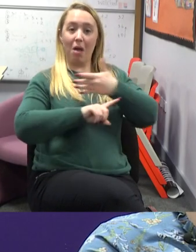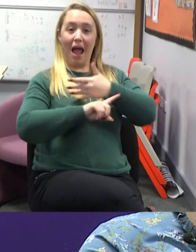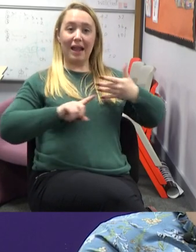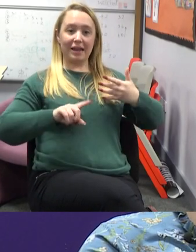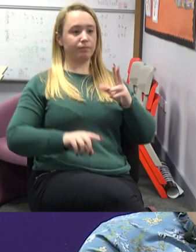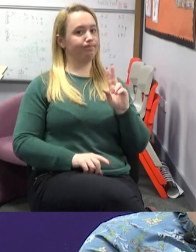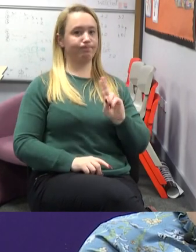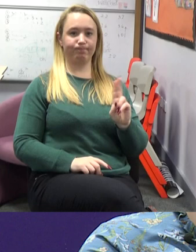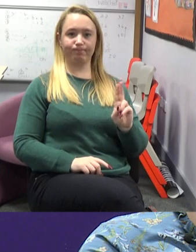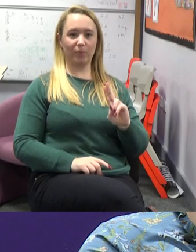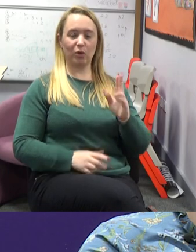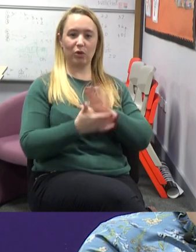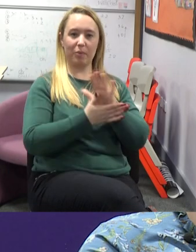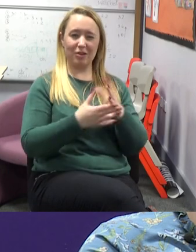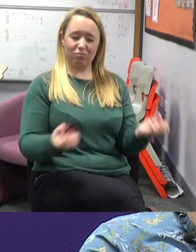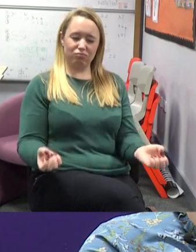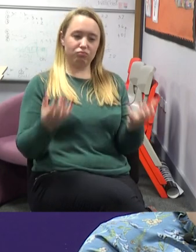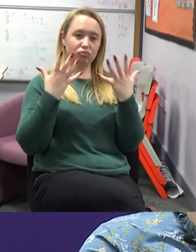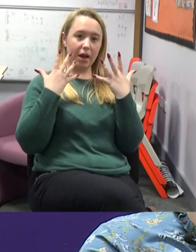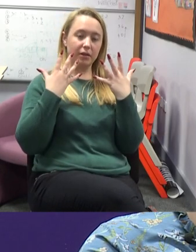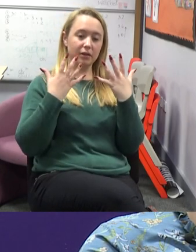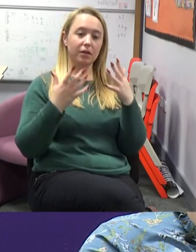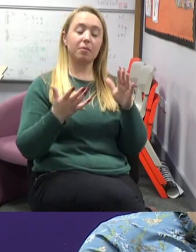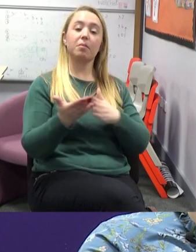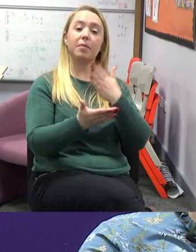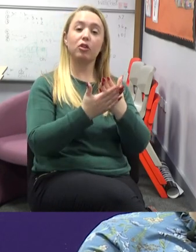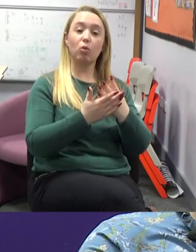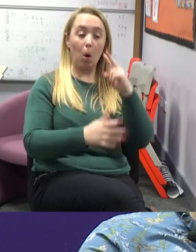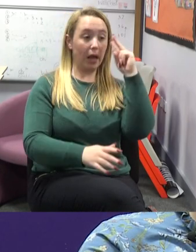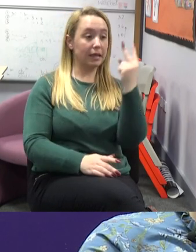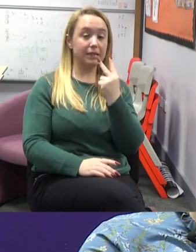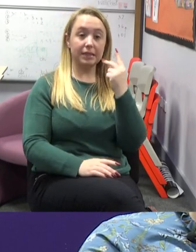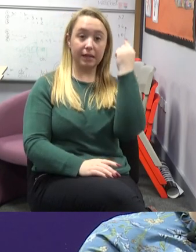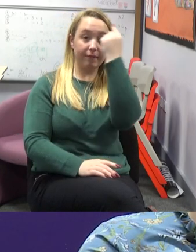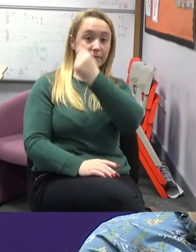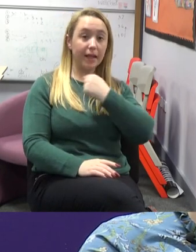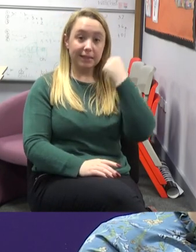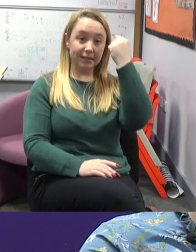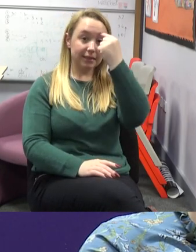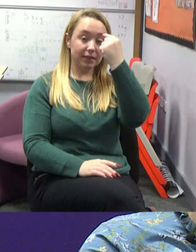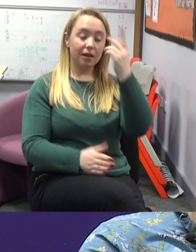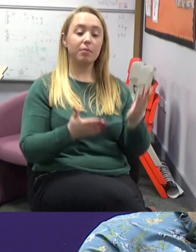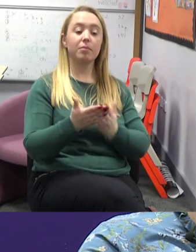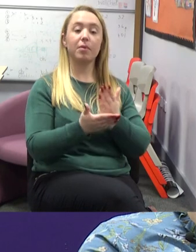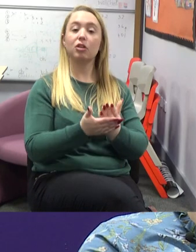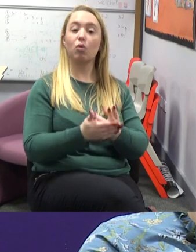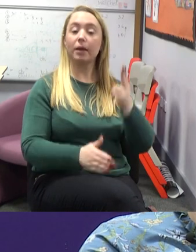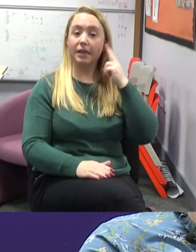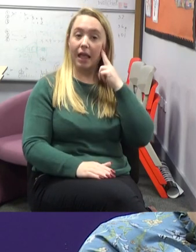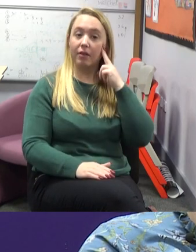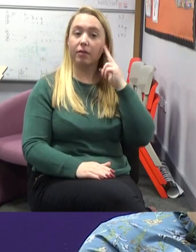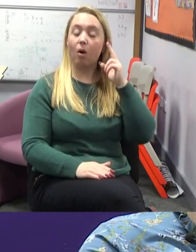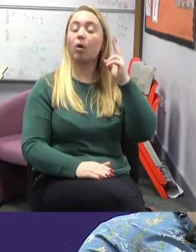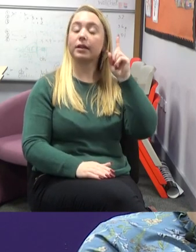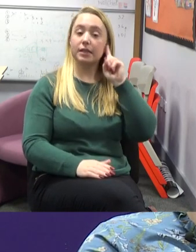can be seen at all times. We try to ensure our hearing impaired learners are always near the front so that they can see everything that's going